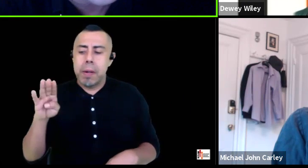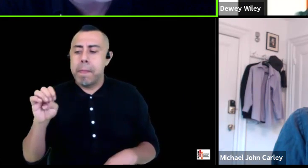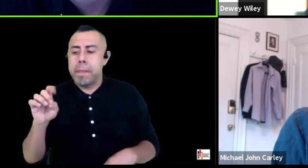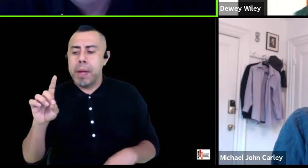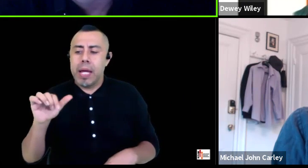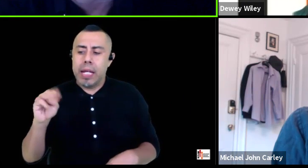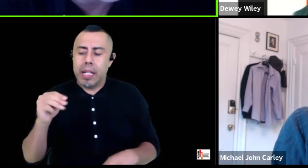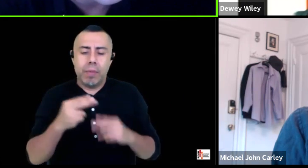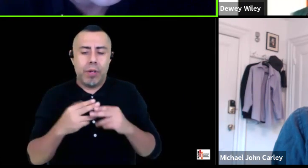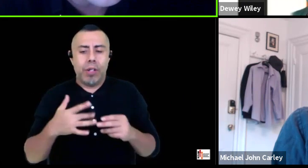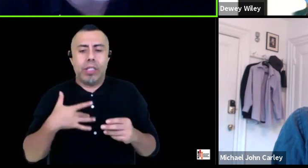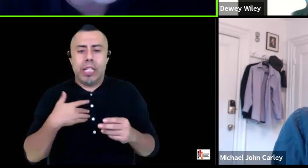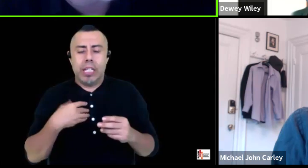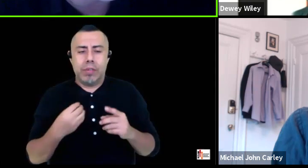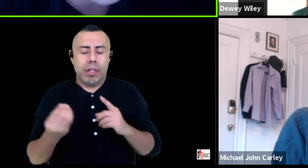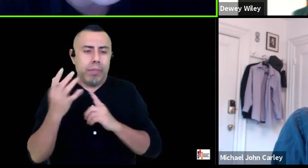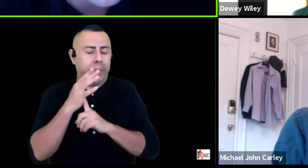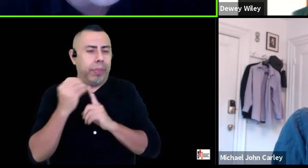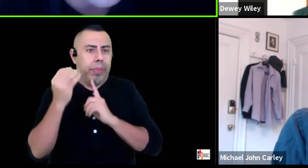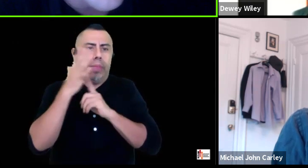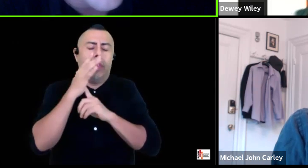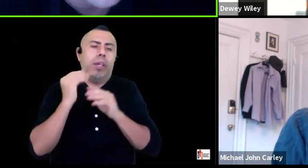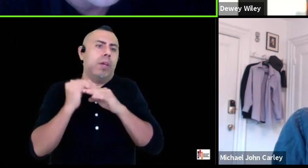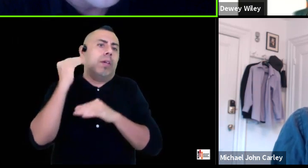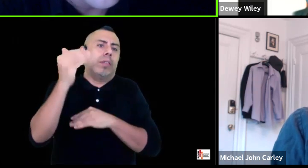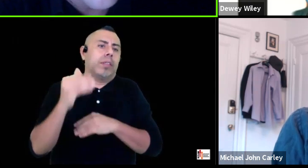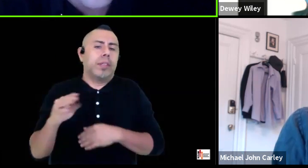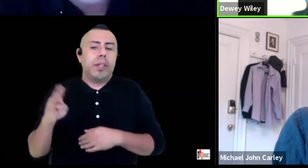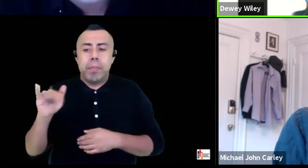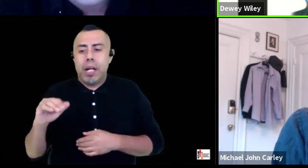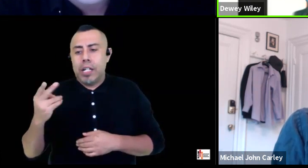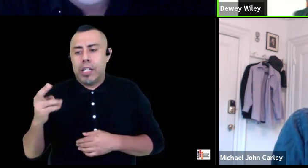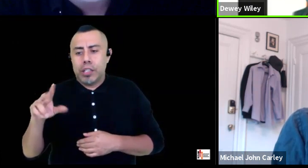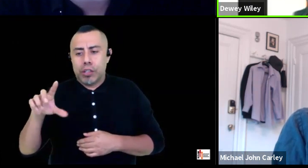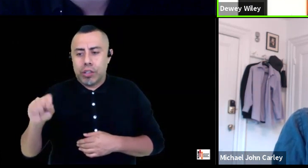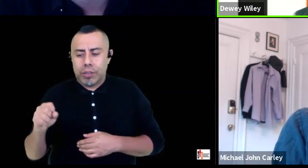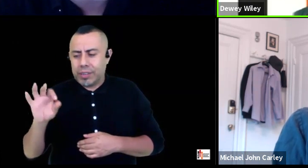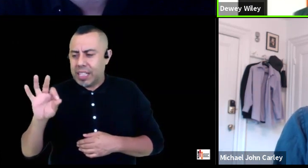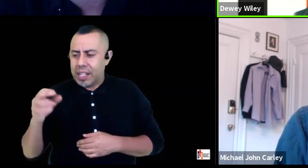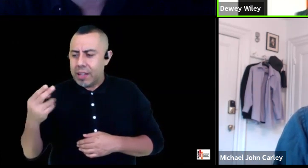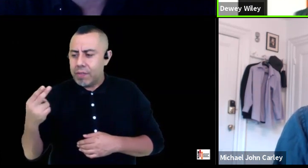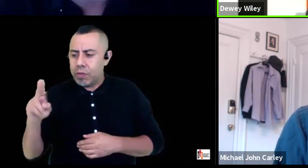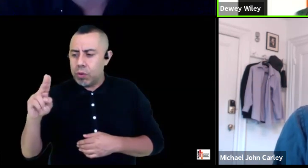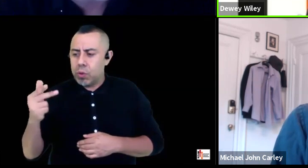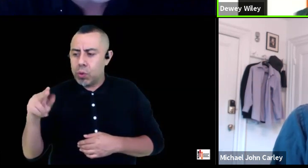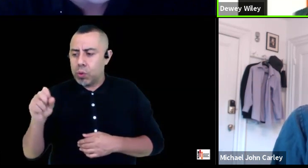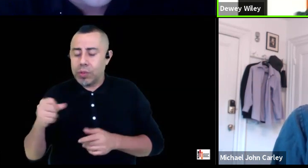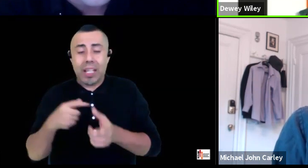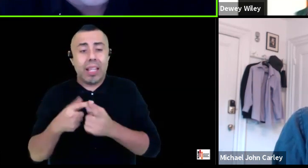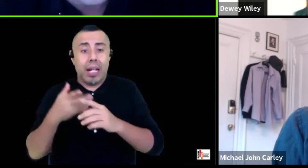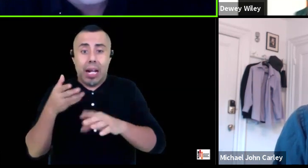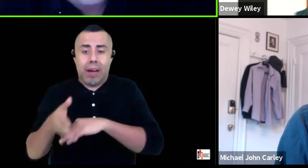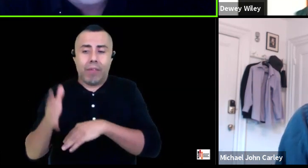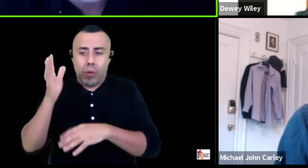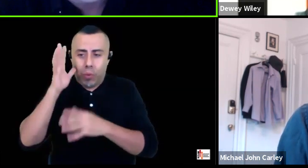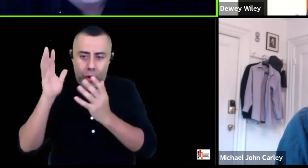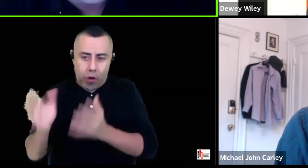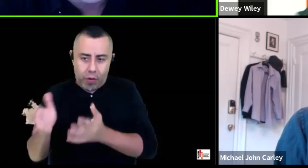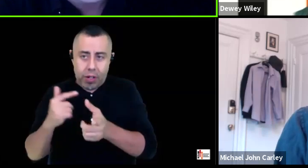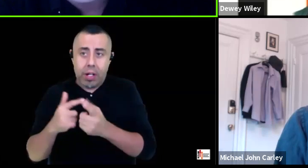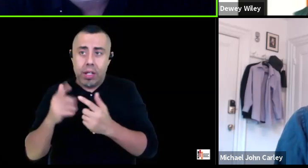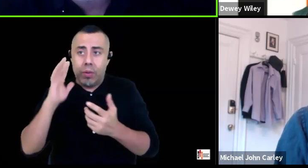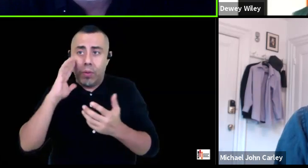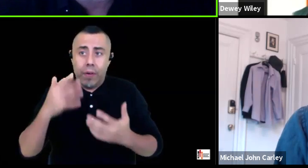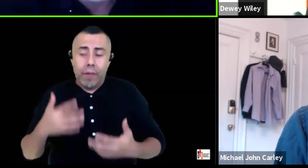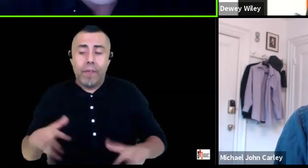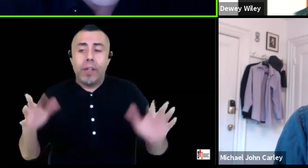charles l hughes and a conversation after that great and then we're gonna end the night off uh by showing a preview